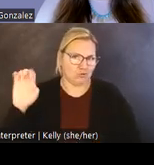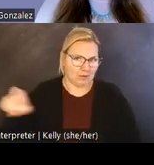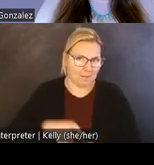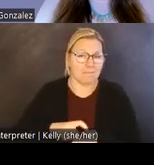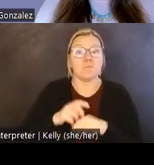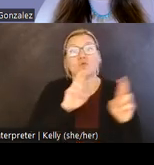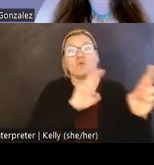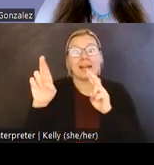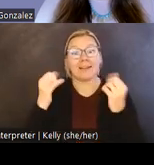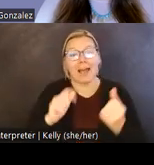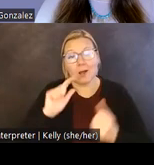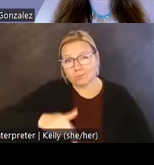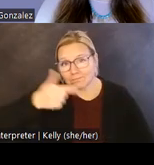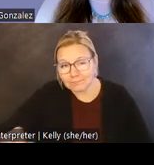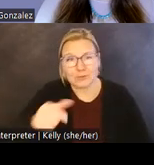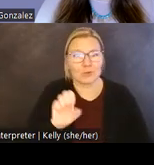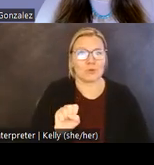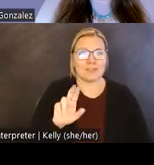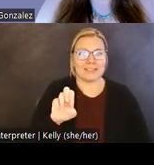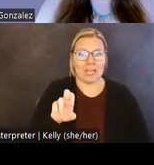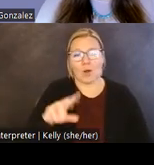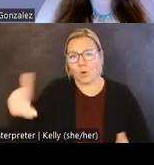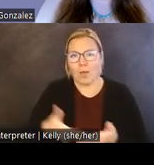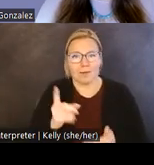so please join me in welcoming Dr. Gonzalez.